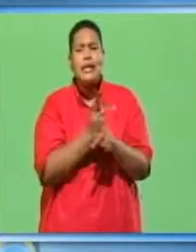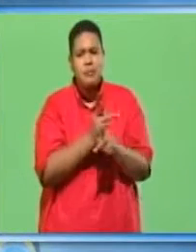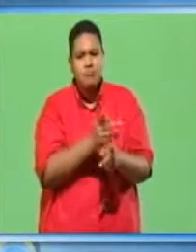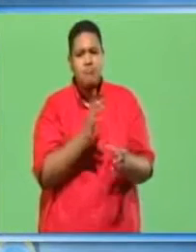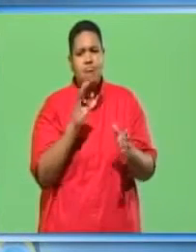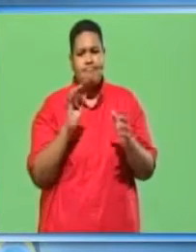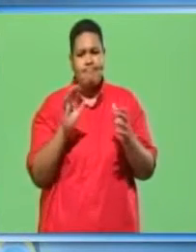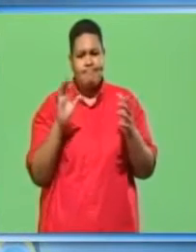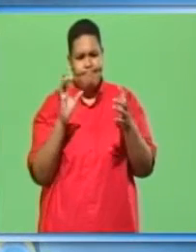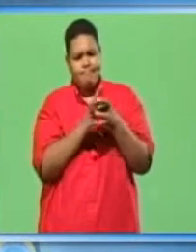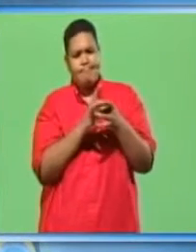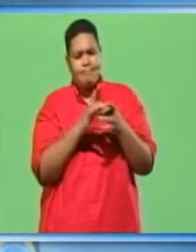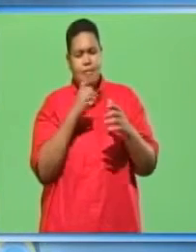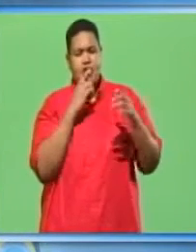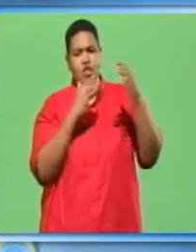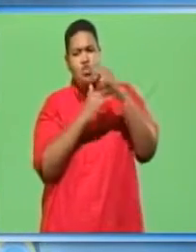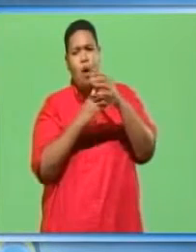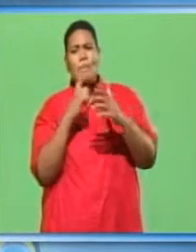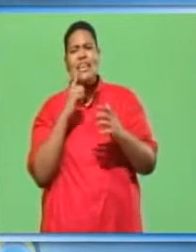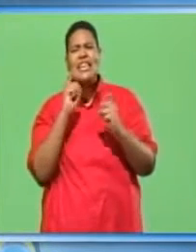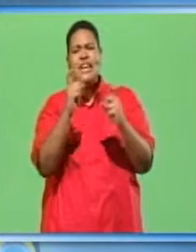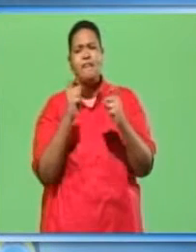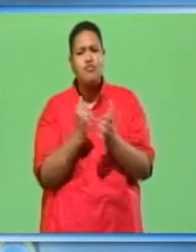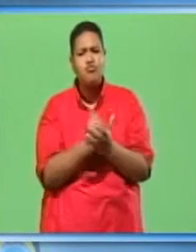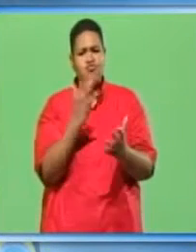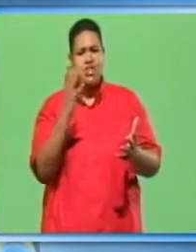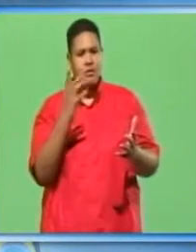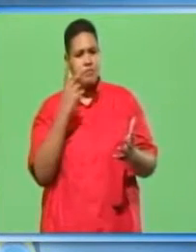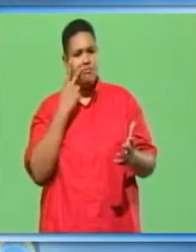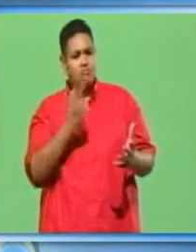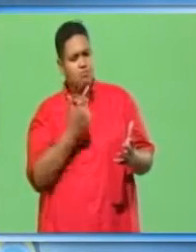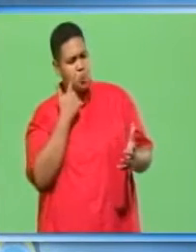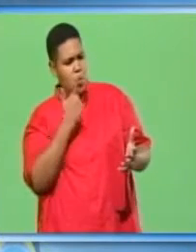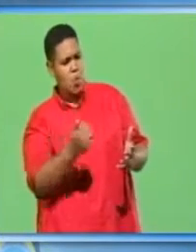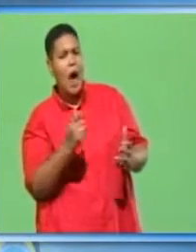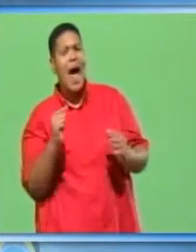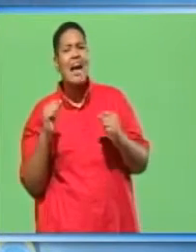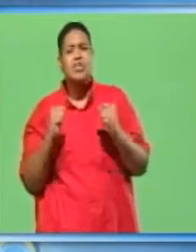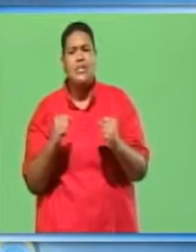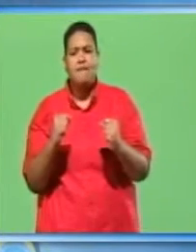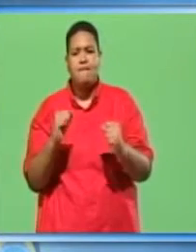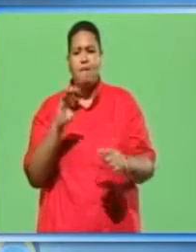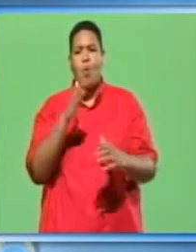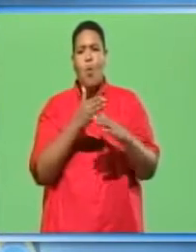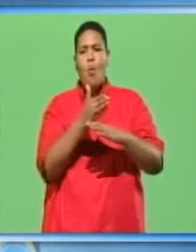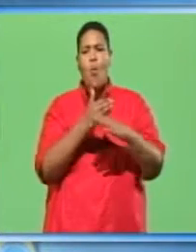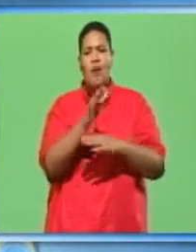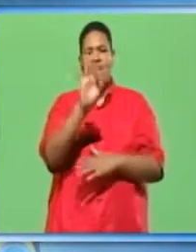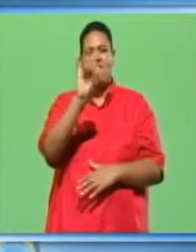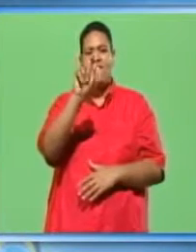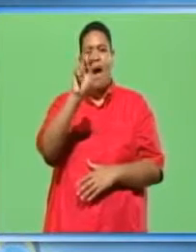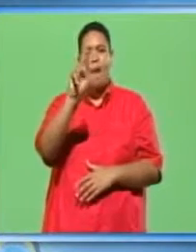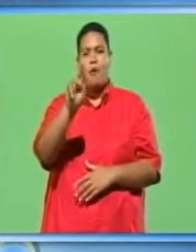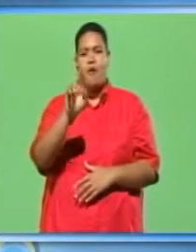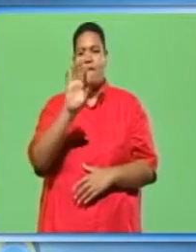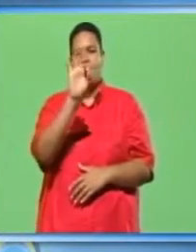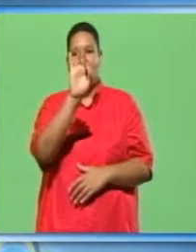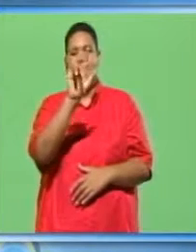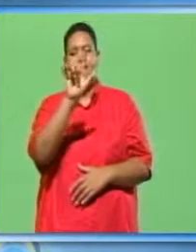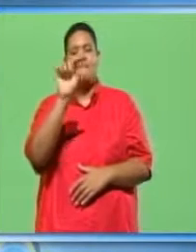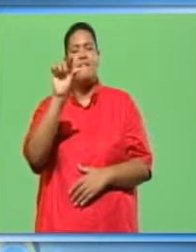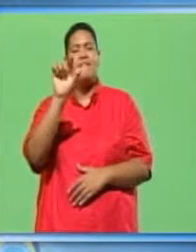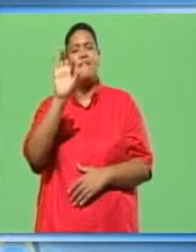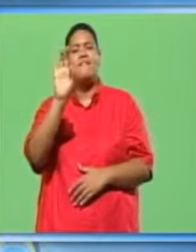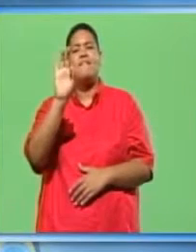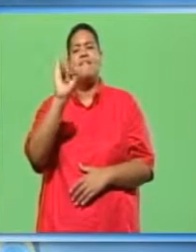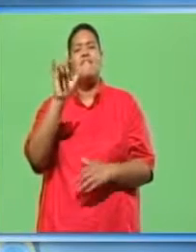top coat. It enriches the stain and stiffens the fibers of the wood. 5. Filling. Fillers